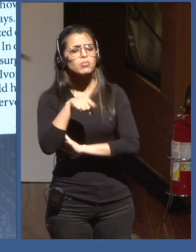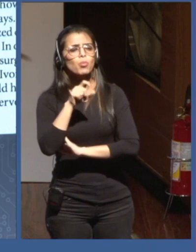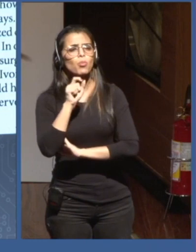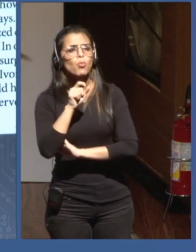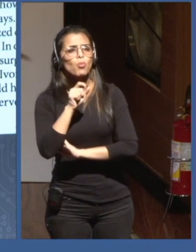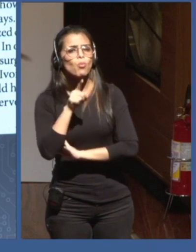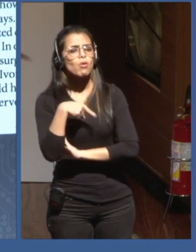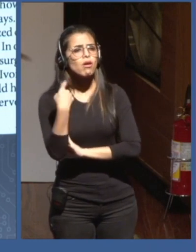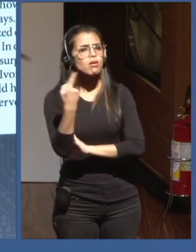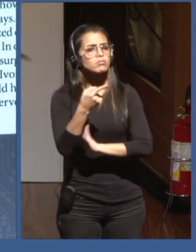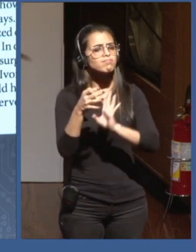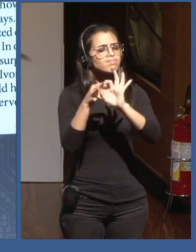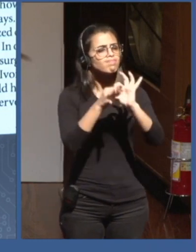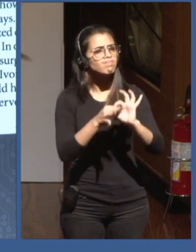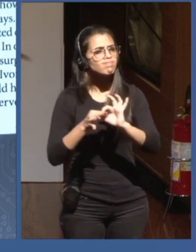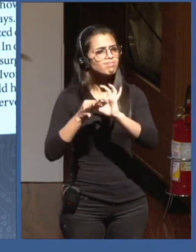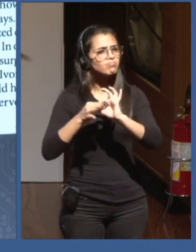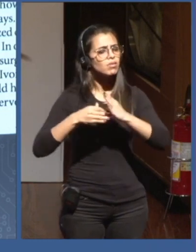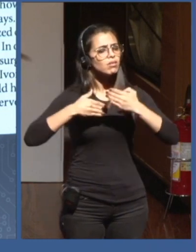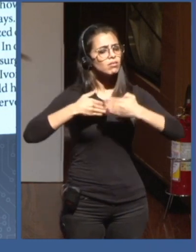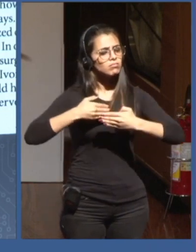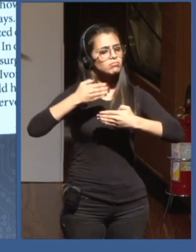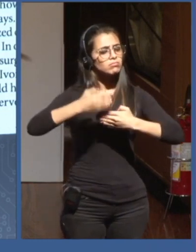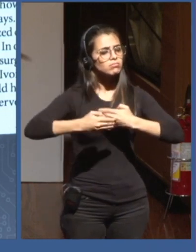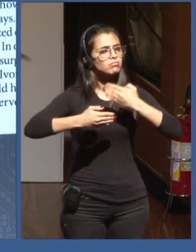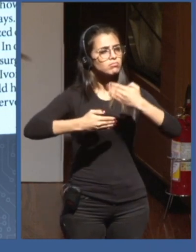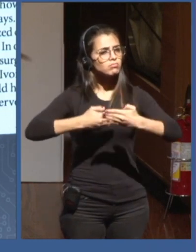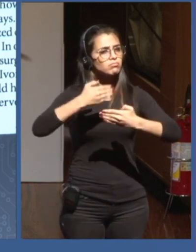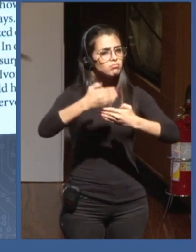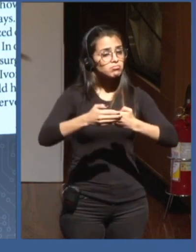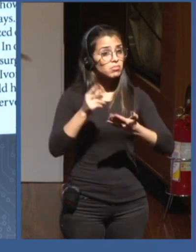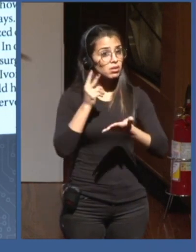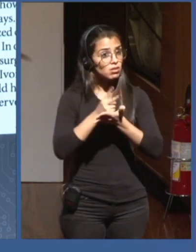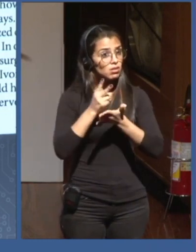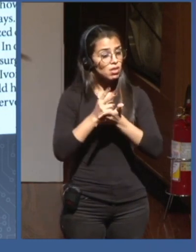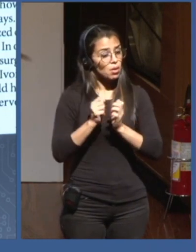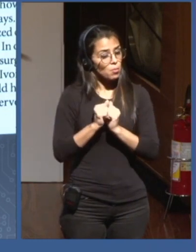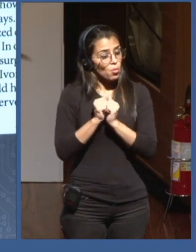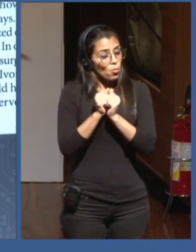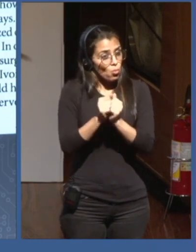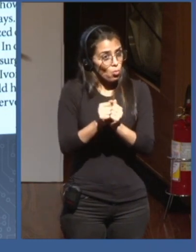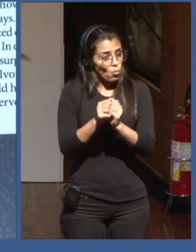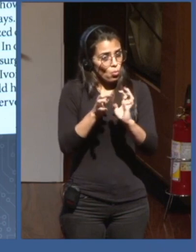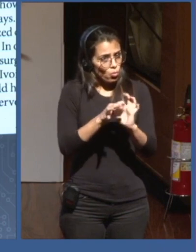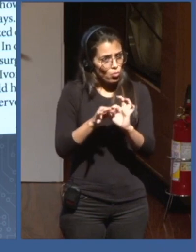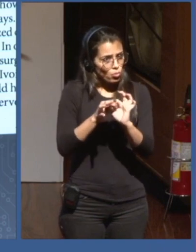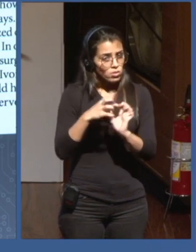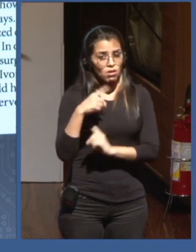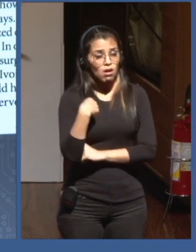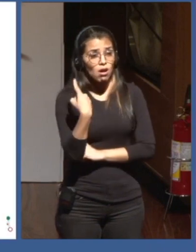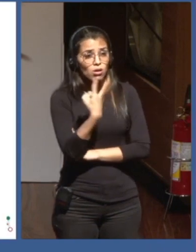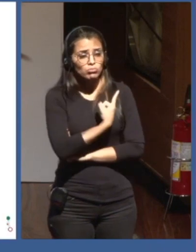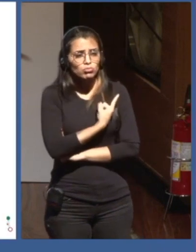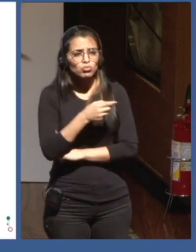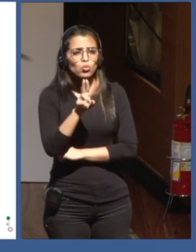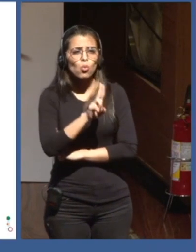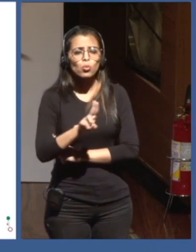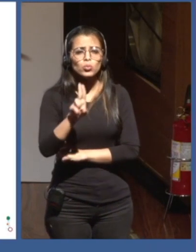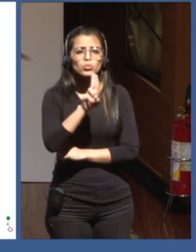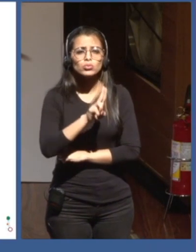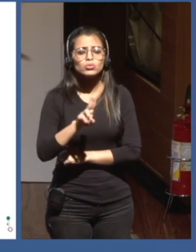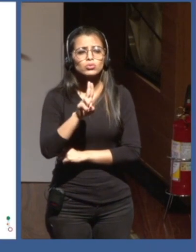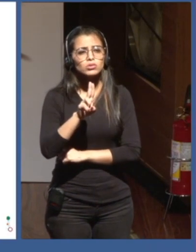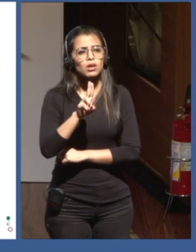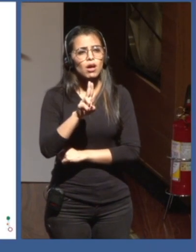the next generation in particular, if we are to use or to leverage the power of both, let's say, the principles